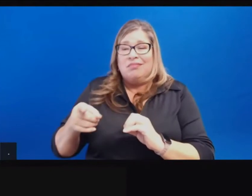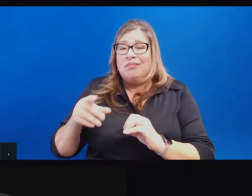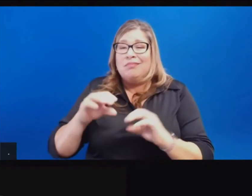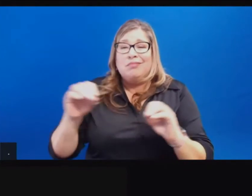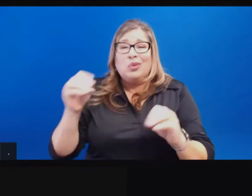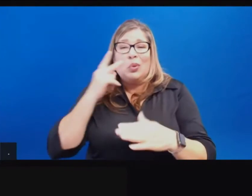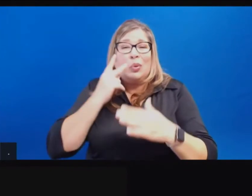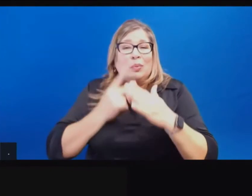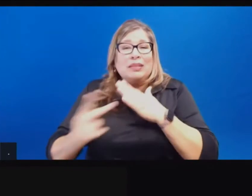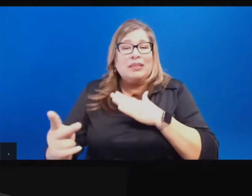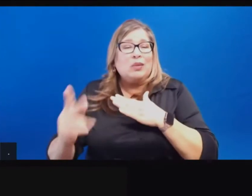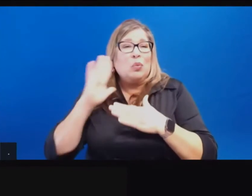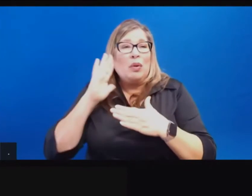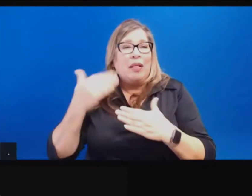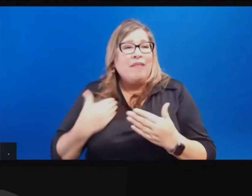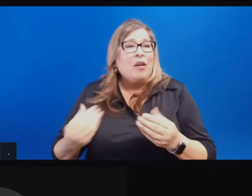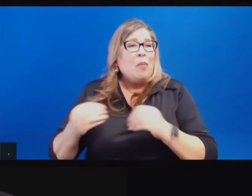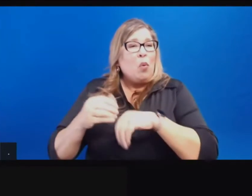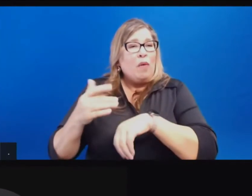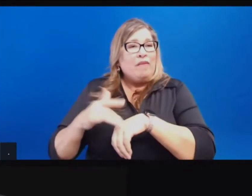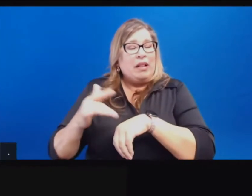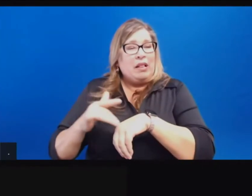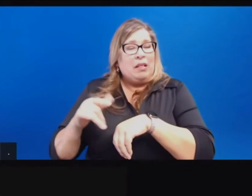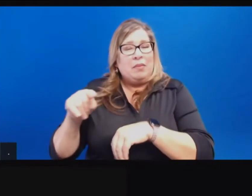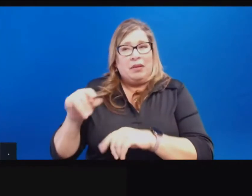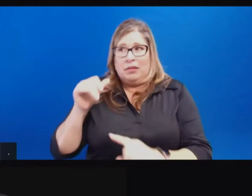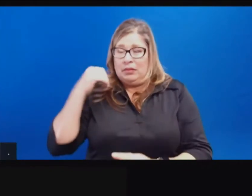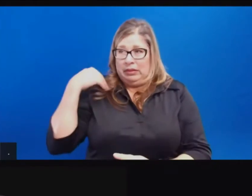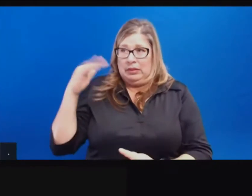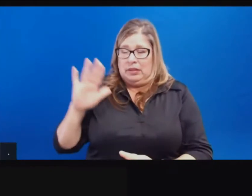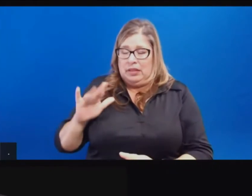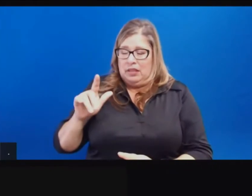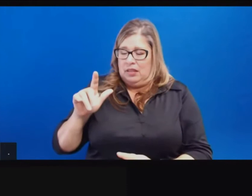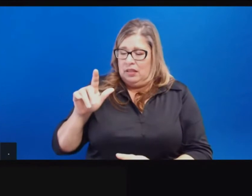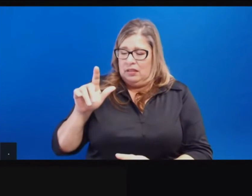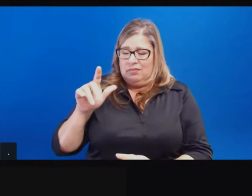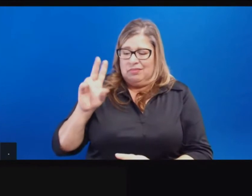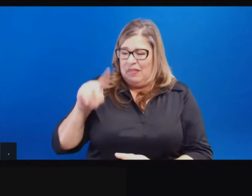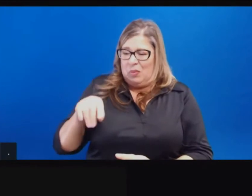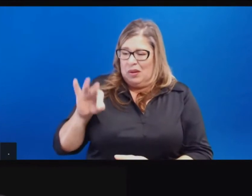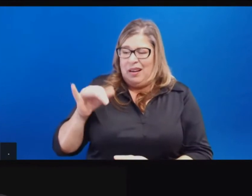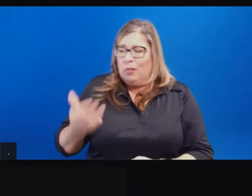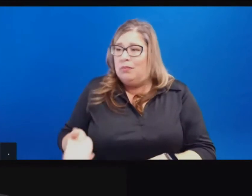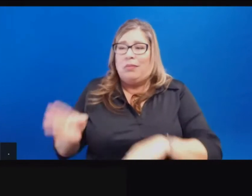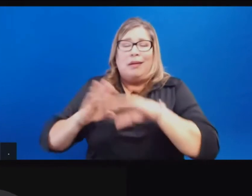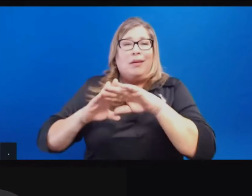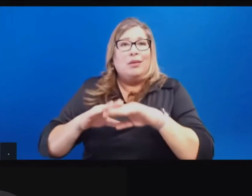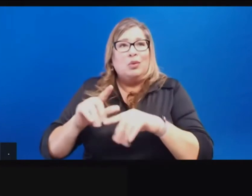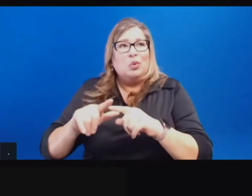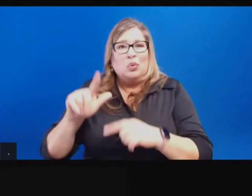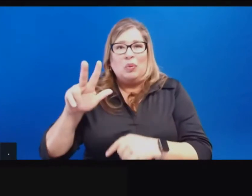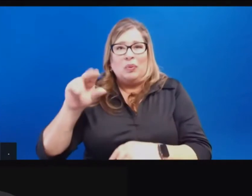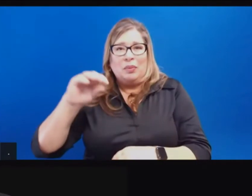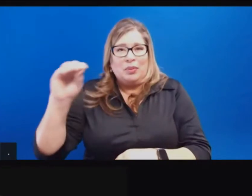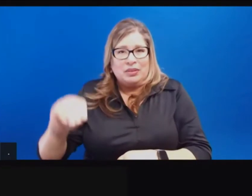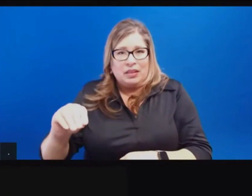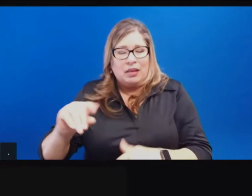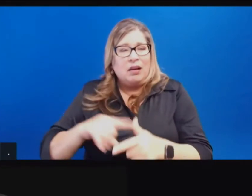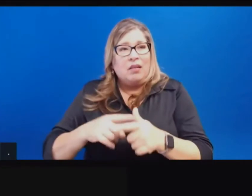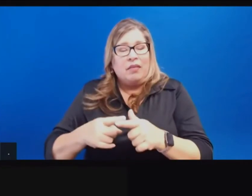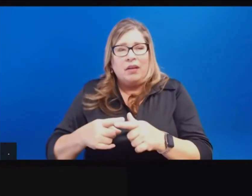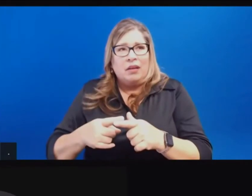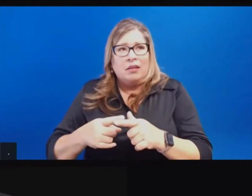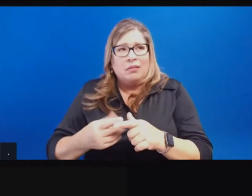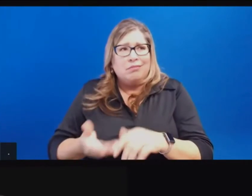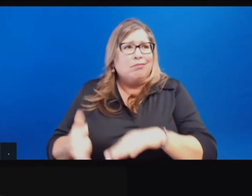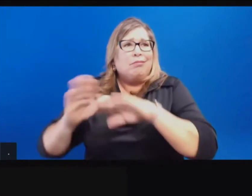15% within four weeks. But that afternoon, it went to 23% capacity. And a few hours later, the projection was that